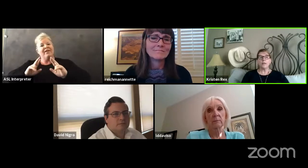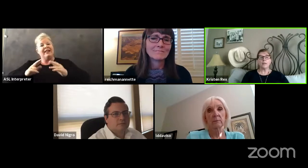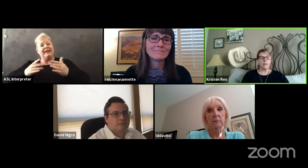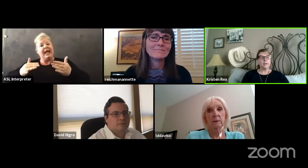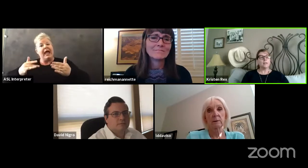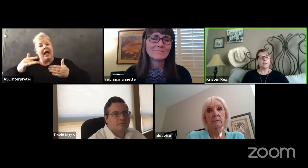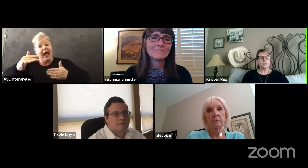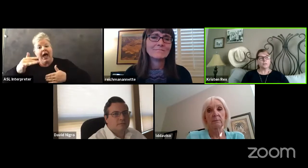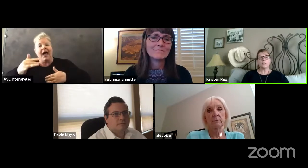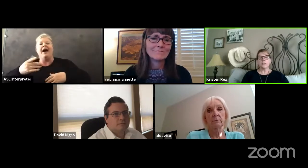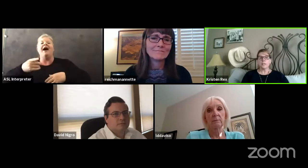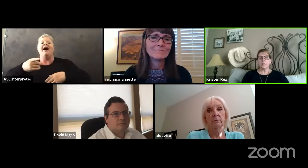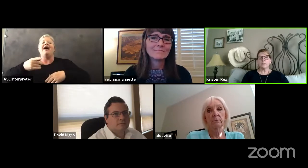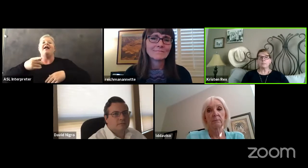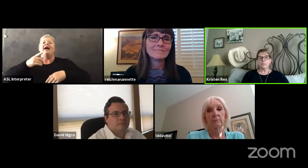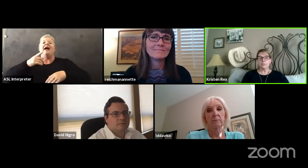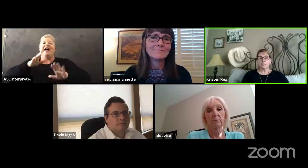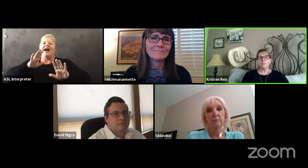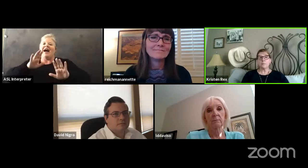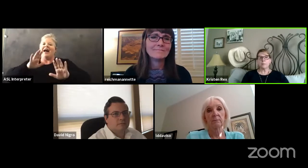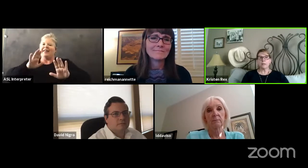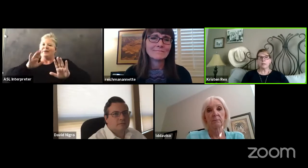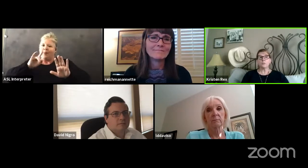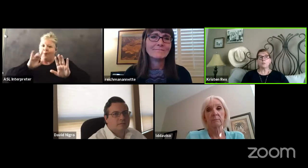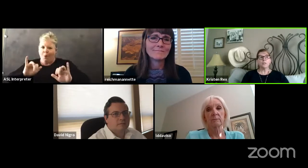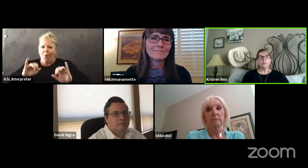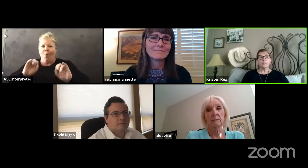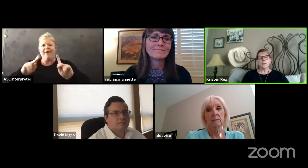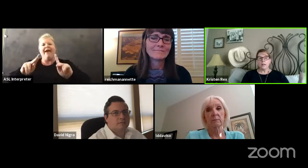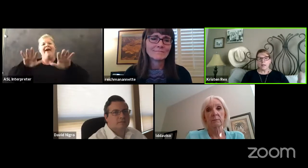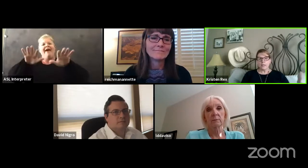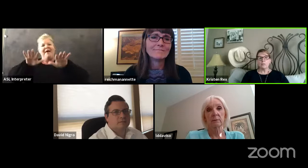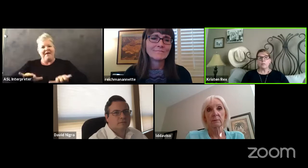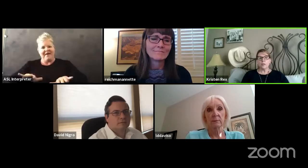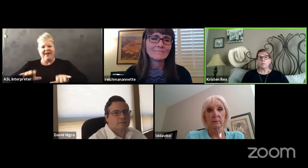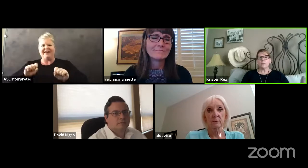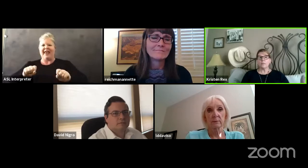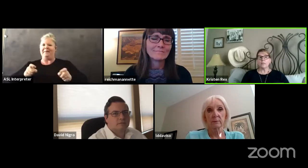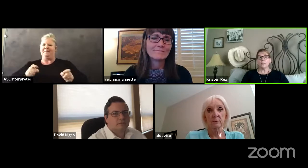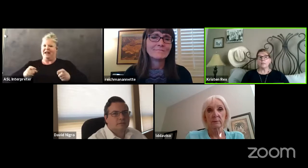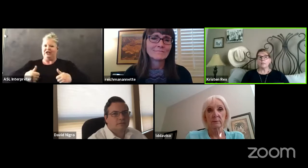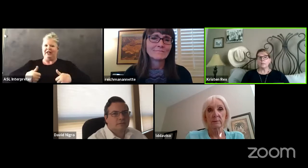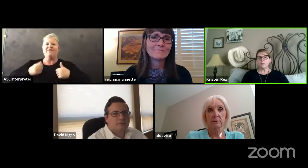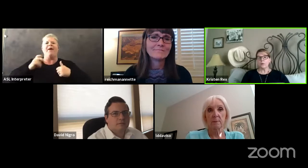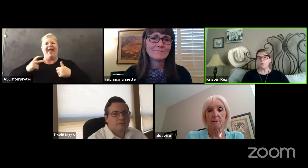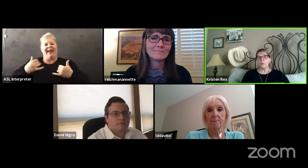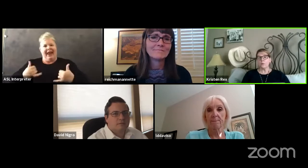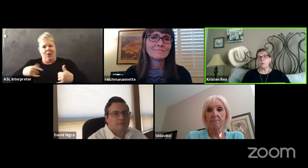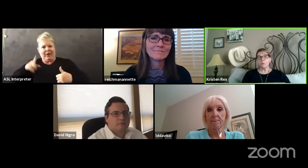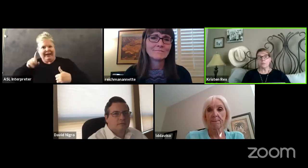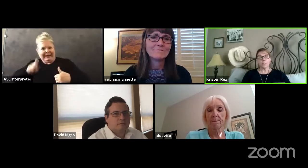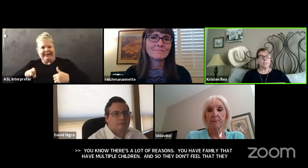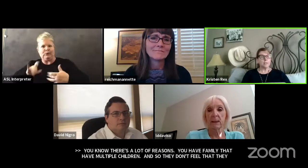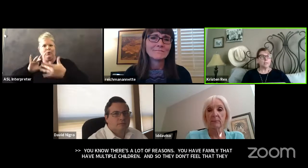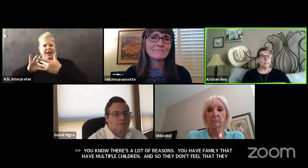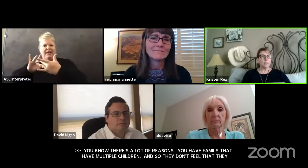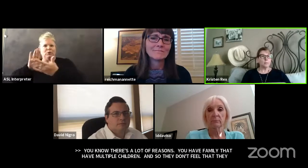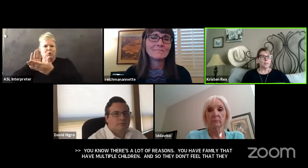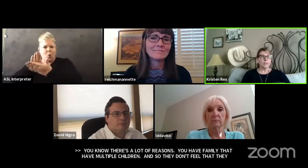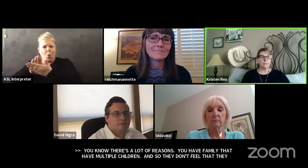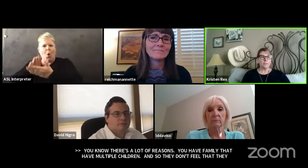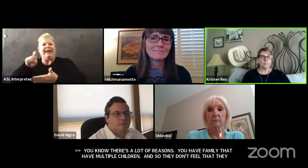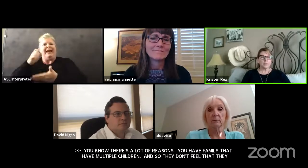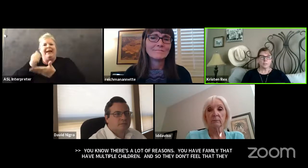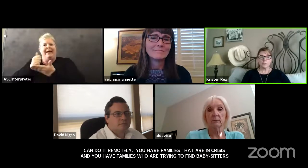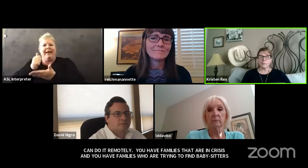yeah, okay. Things are starting to get somewhat more manageable. I do need help for my kid. And so we're, we're just documenting